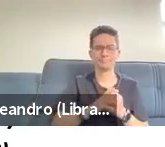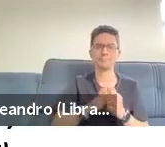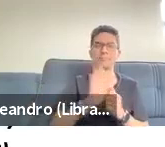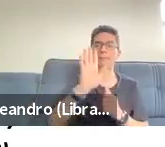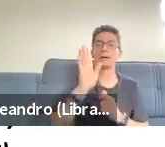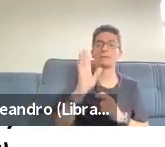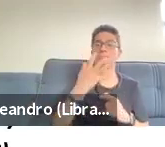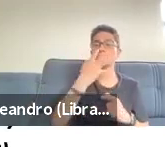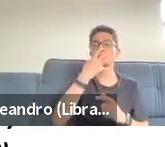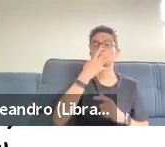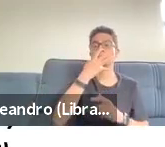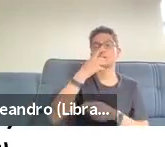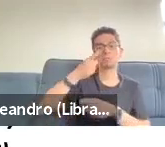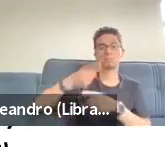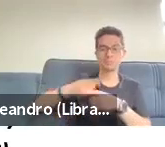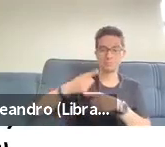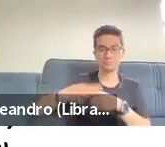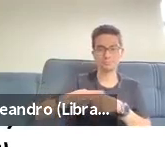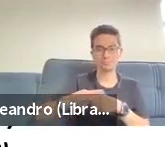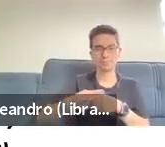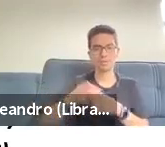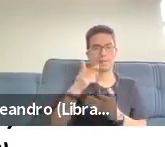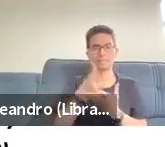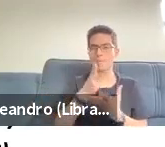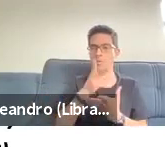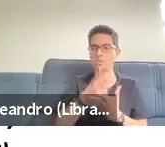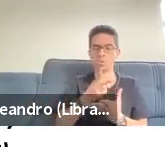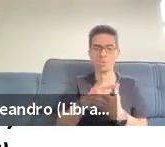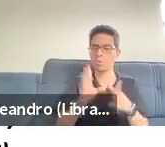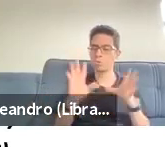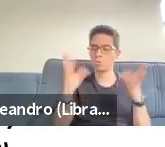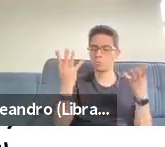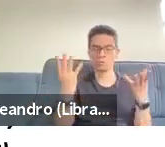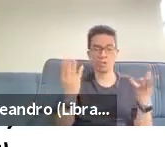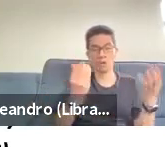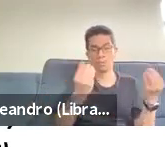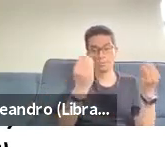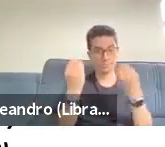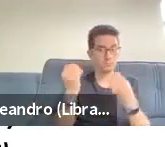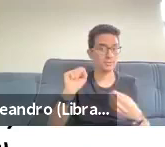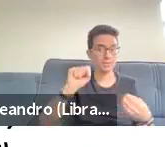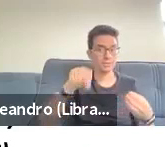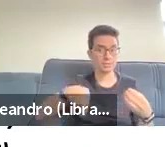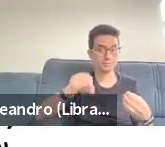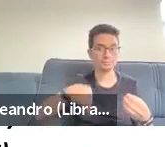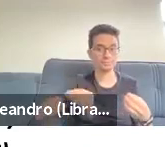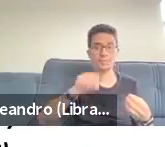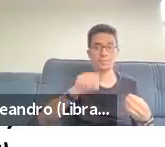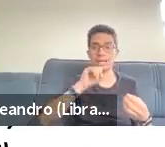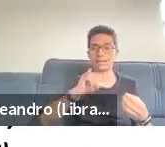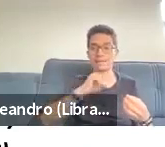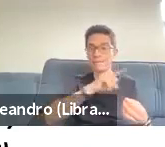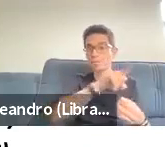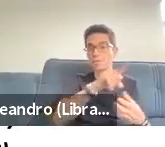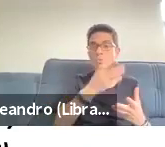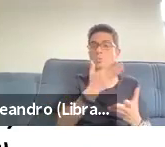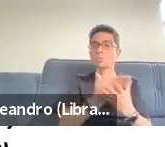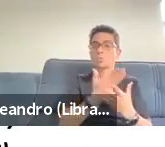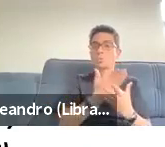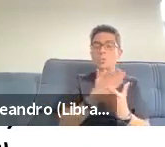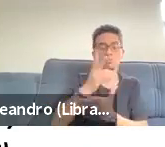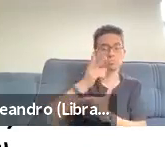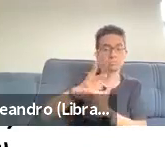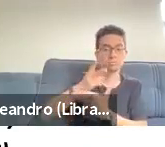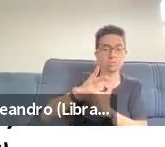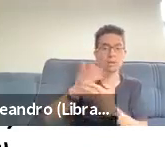repetition. You know, anyone who has studied conversational repetition knows that it's pervasive and it's everywhere. We